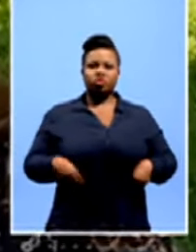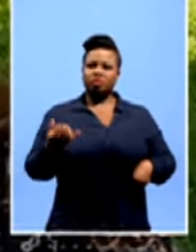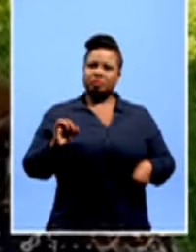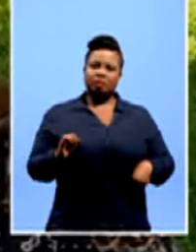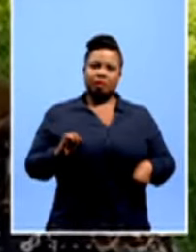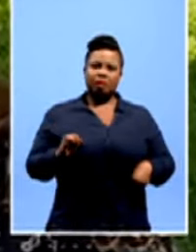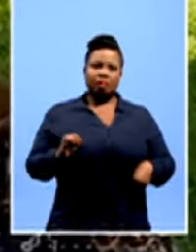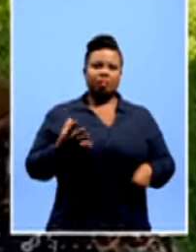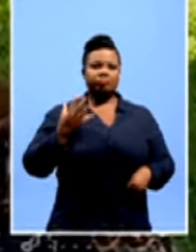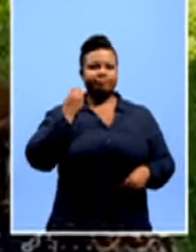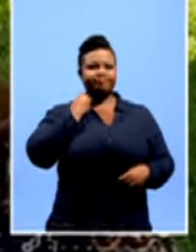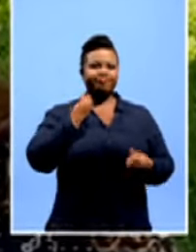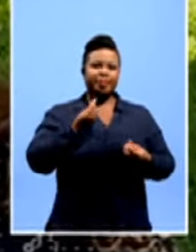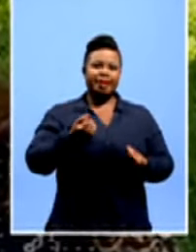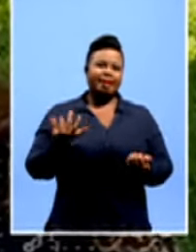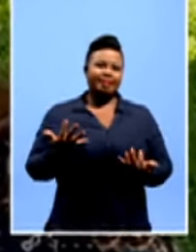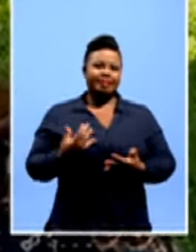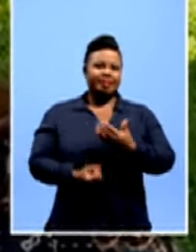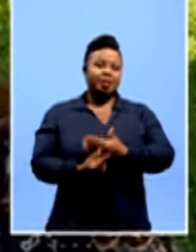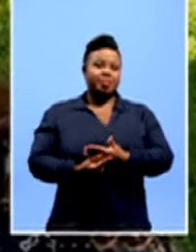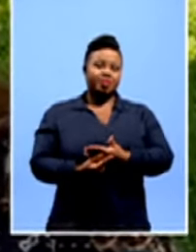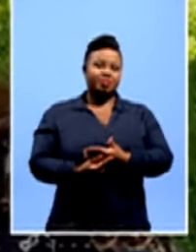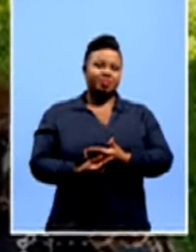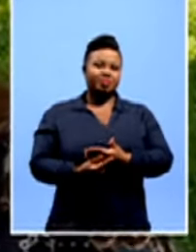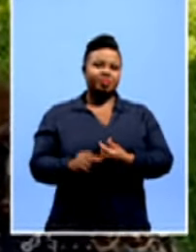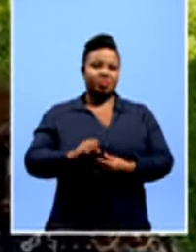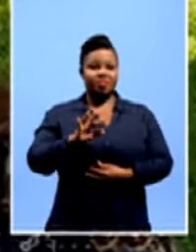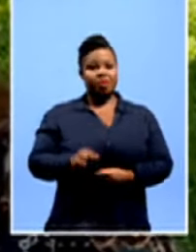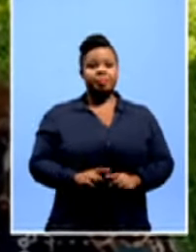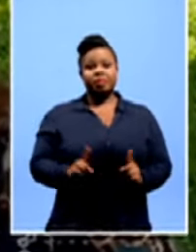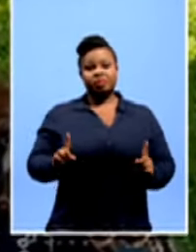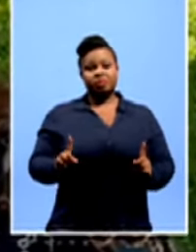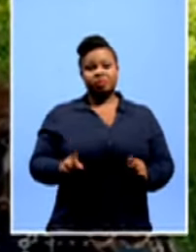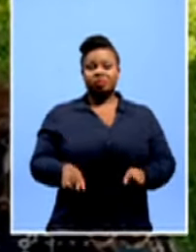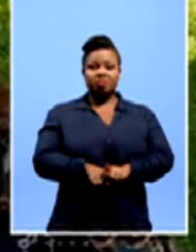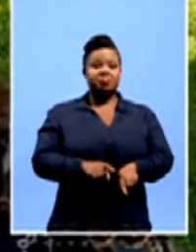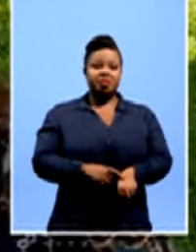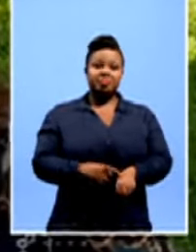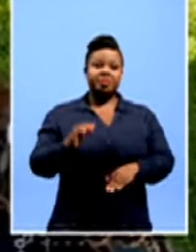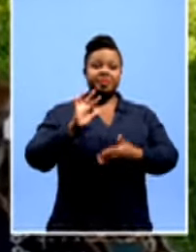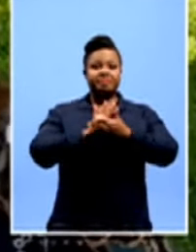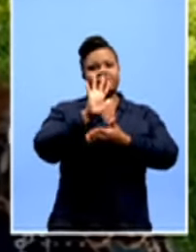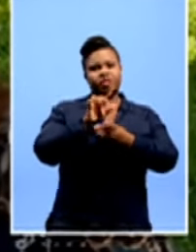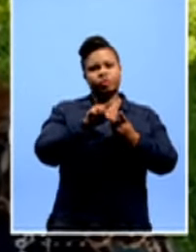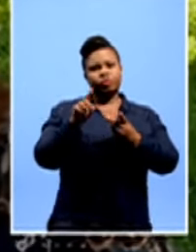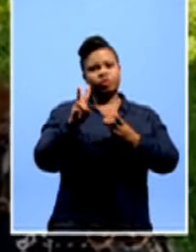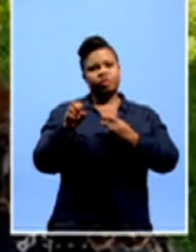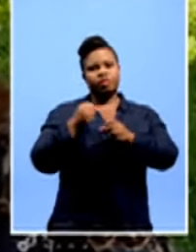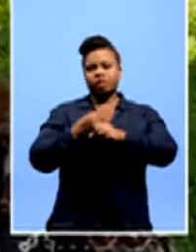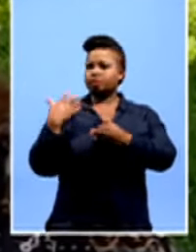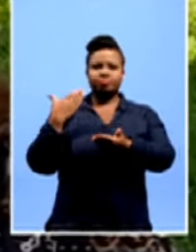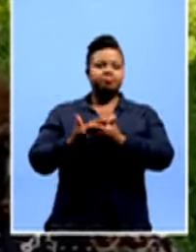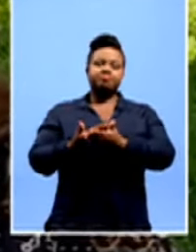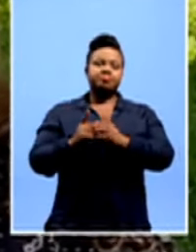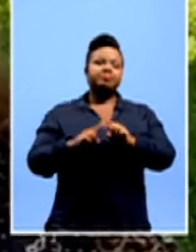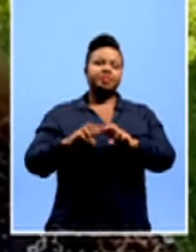greed that is in our country. But on the upside, in the last 15 to 20 years, I've seen